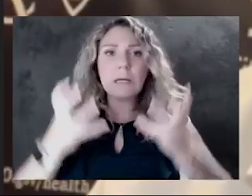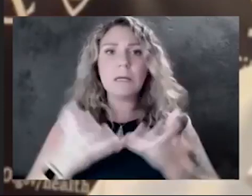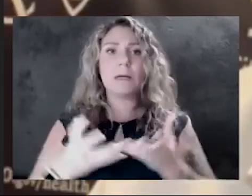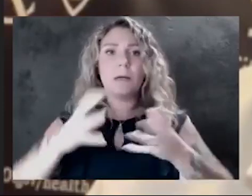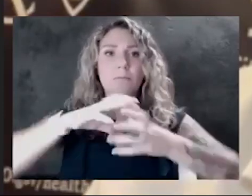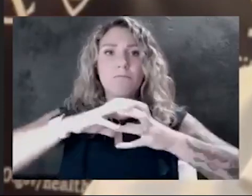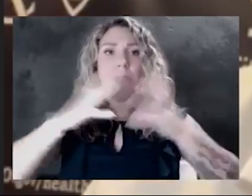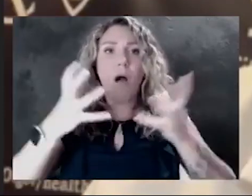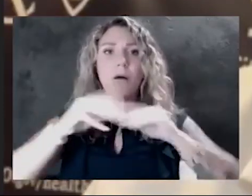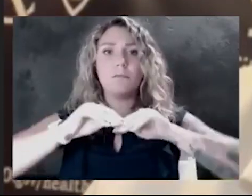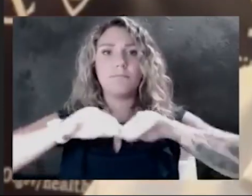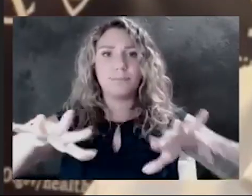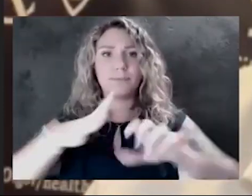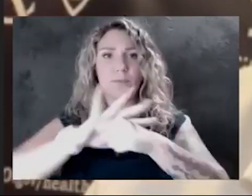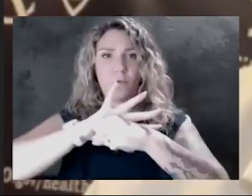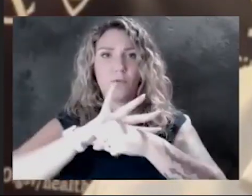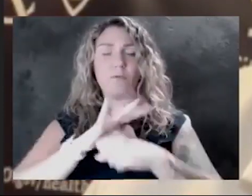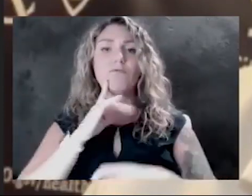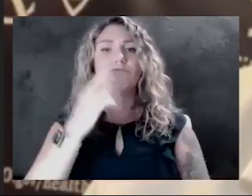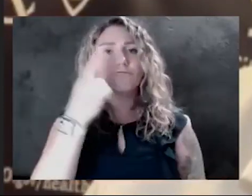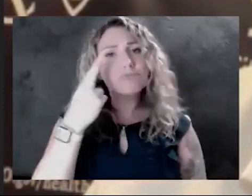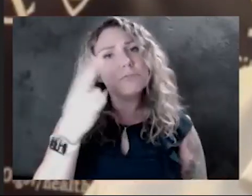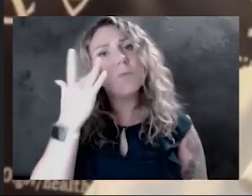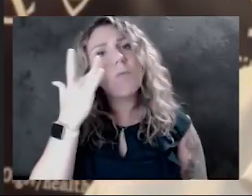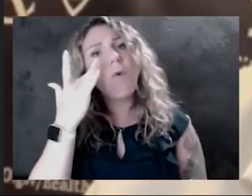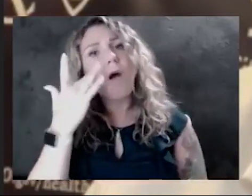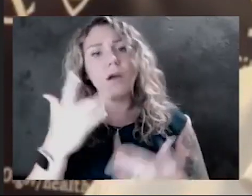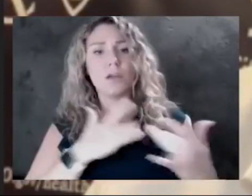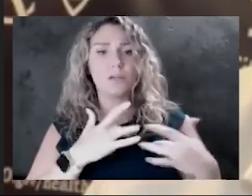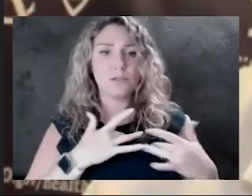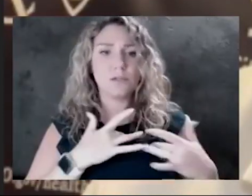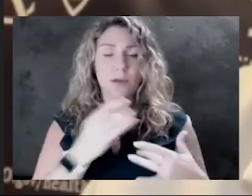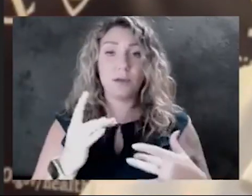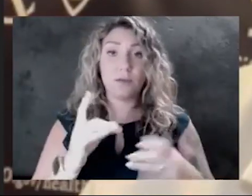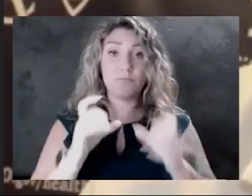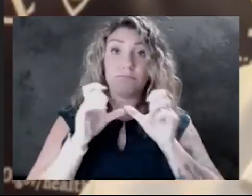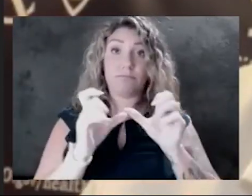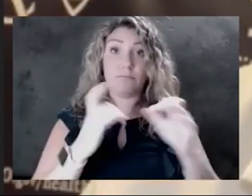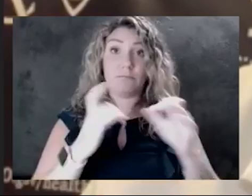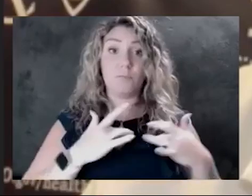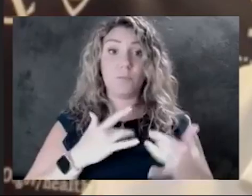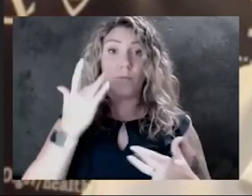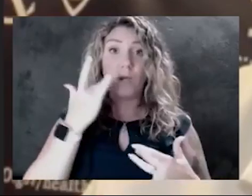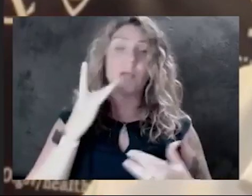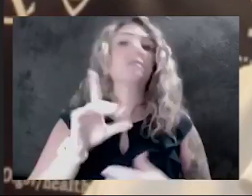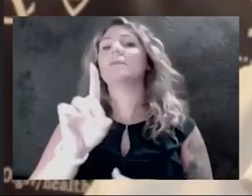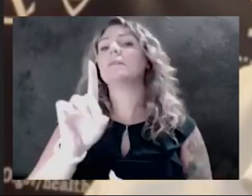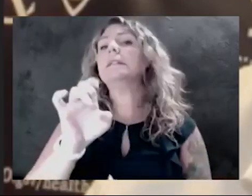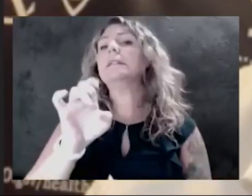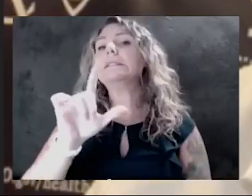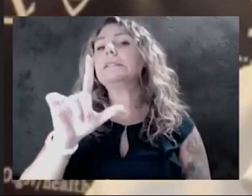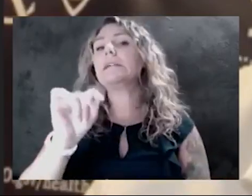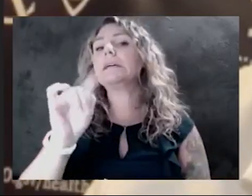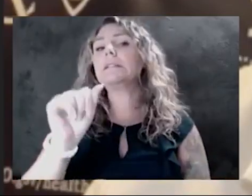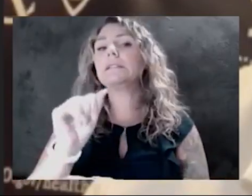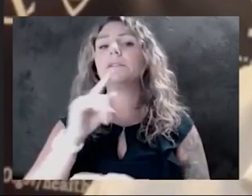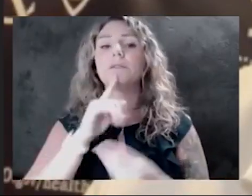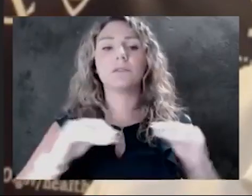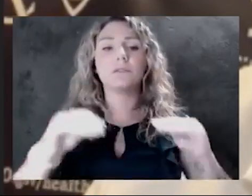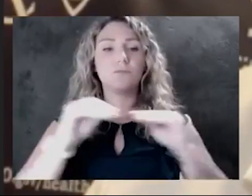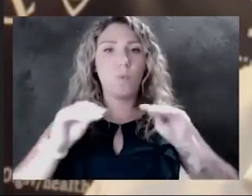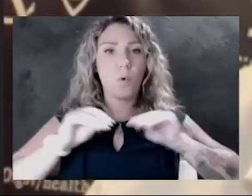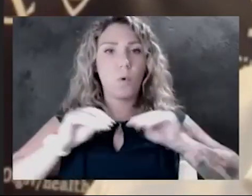And the reason that I was concerned and continue to be concerned is this Delta variant is so much more contagious